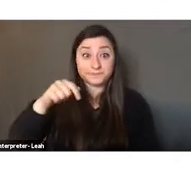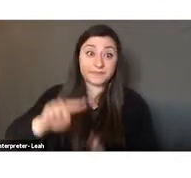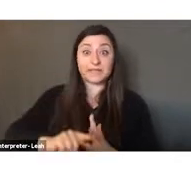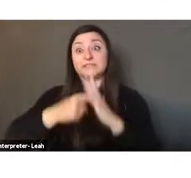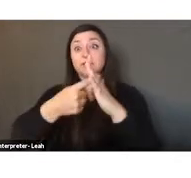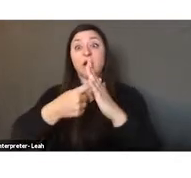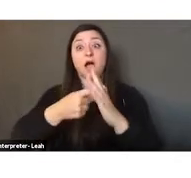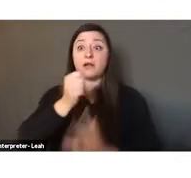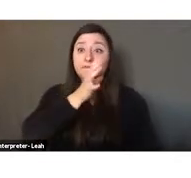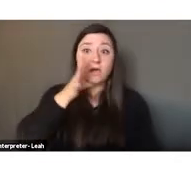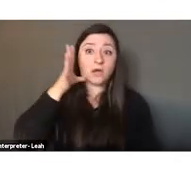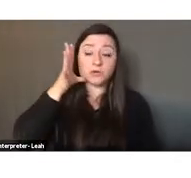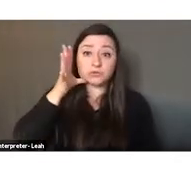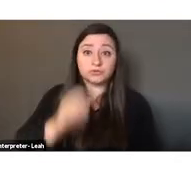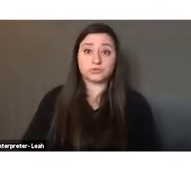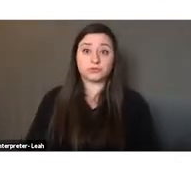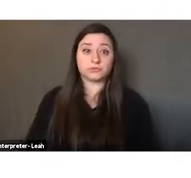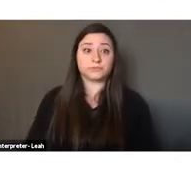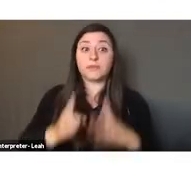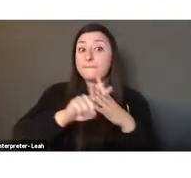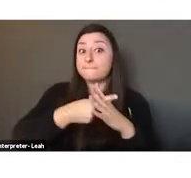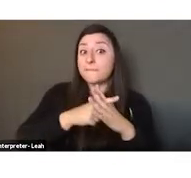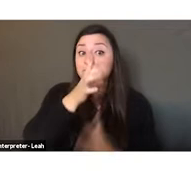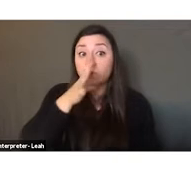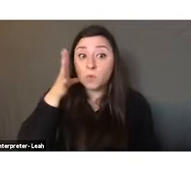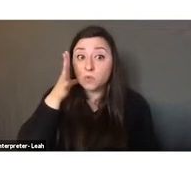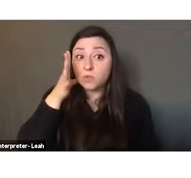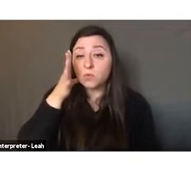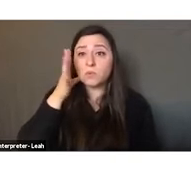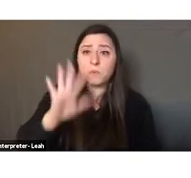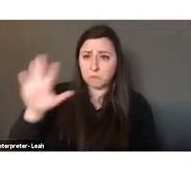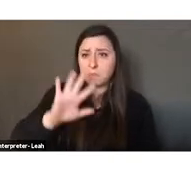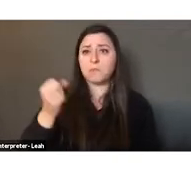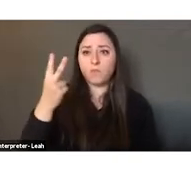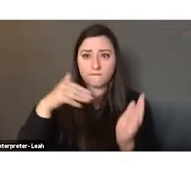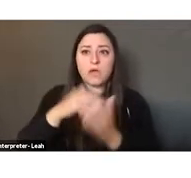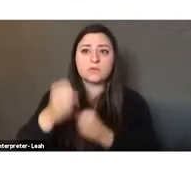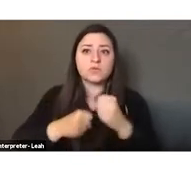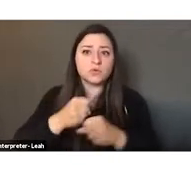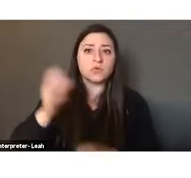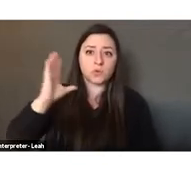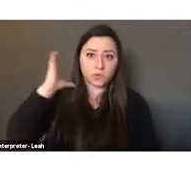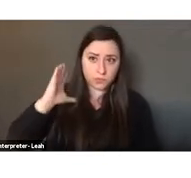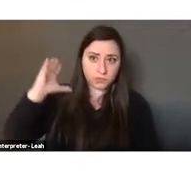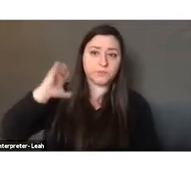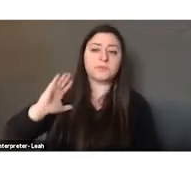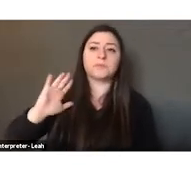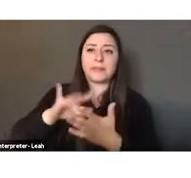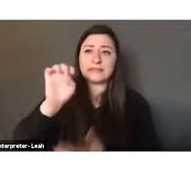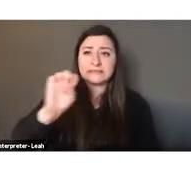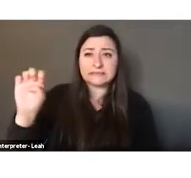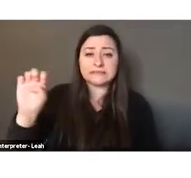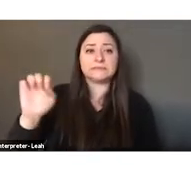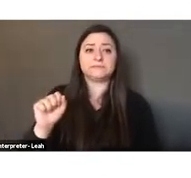agriculture. The beginning of agriculture about 12,000 years ago in the Neolithic Middle East was a